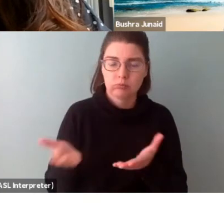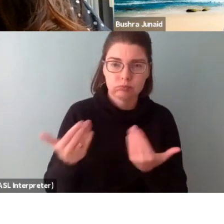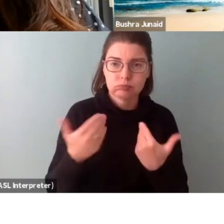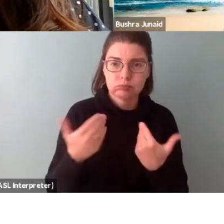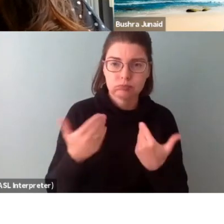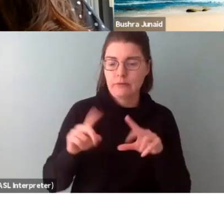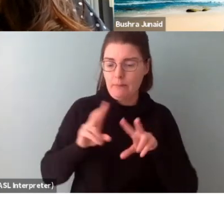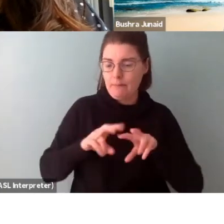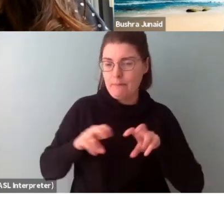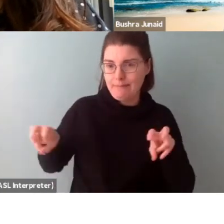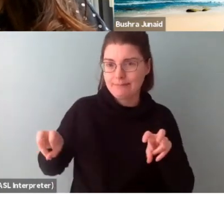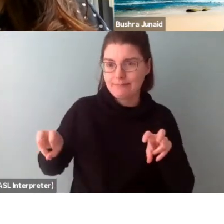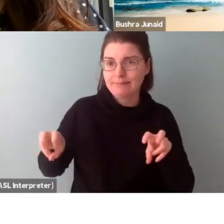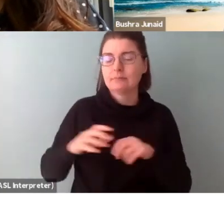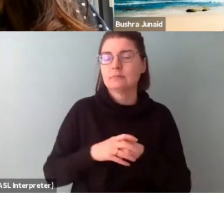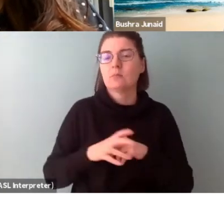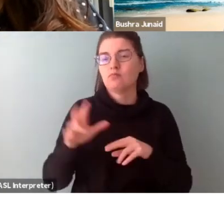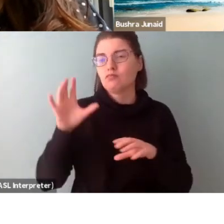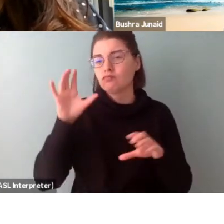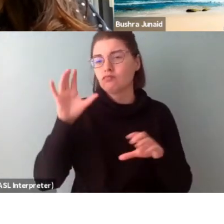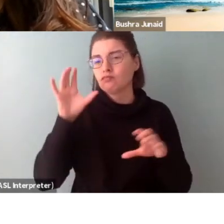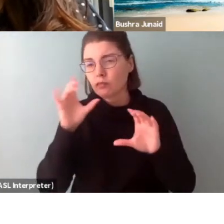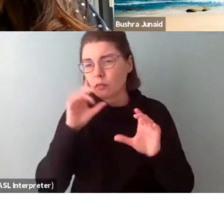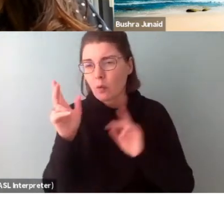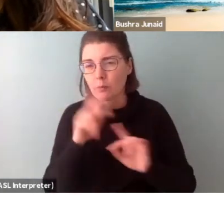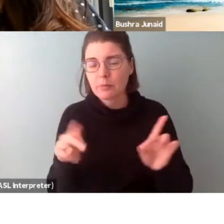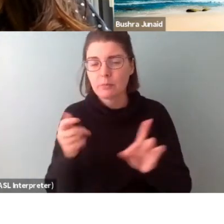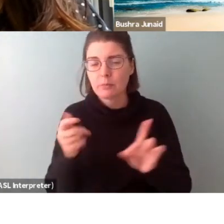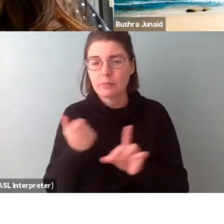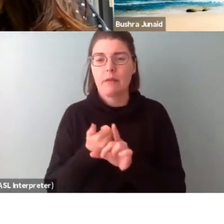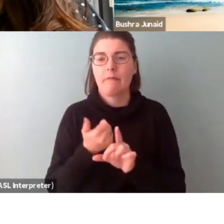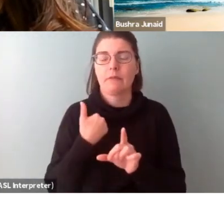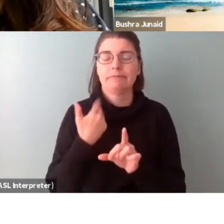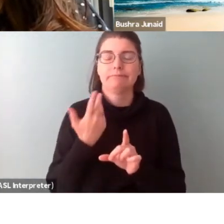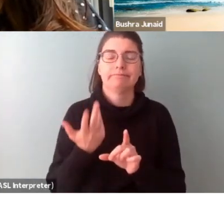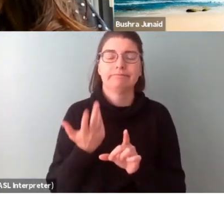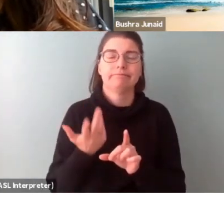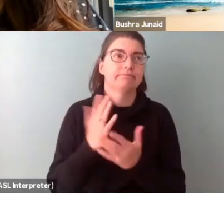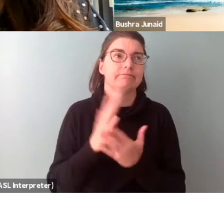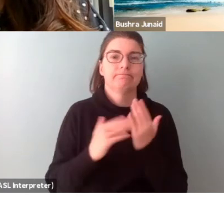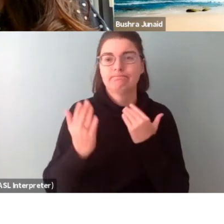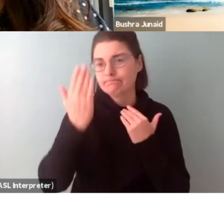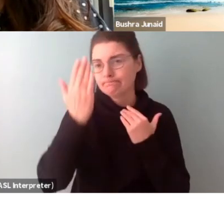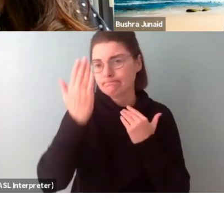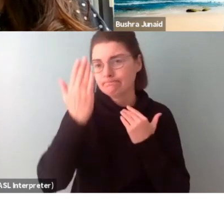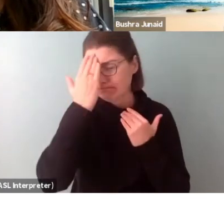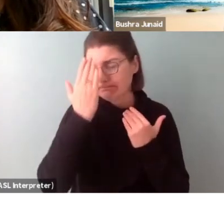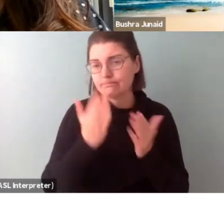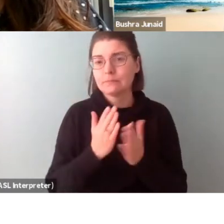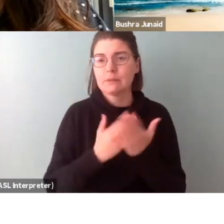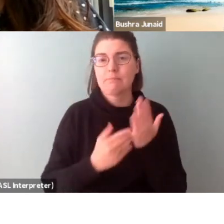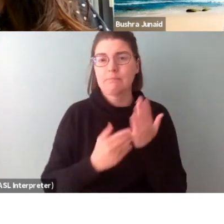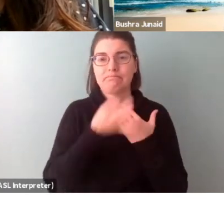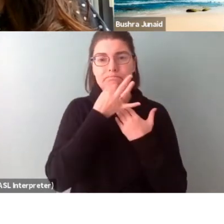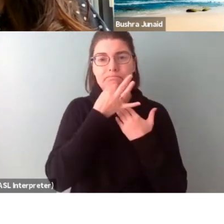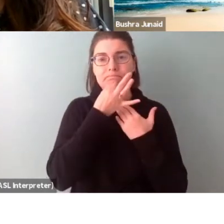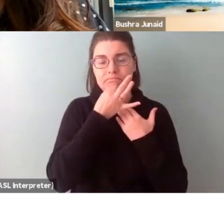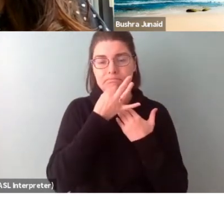We're generally looking, we're looking for people who have some knowledge and expertise of their,